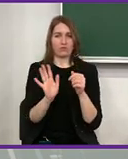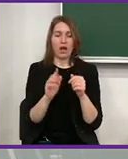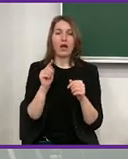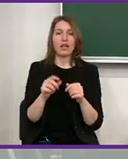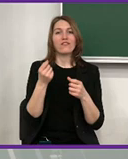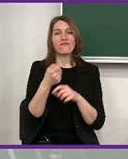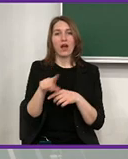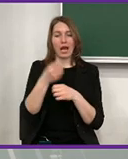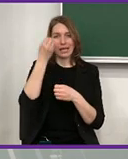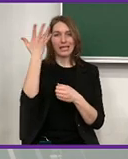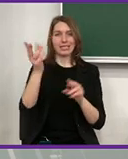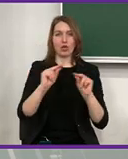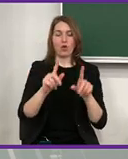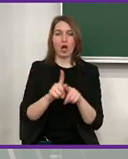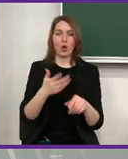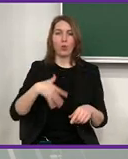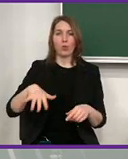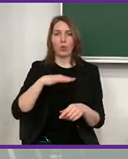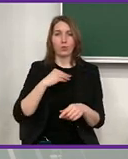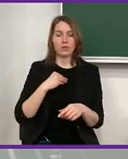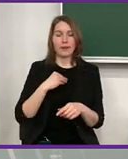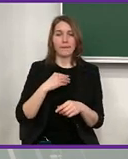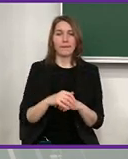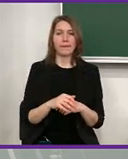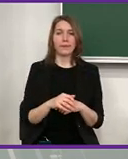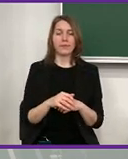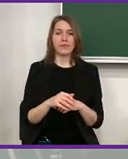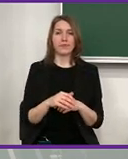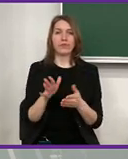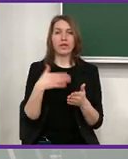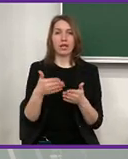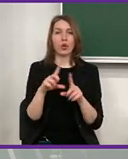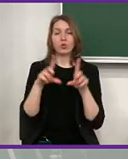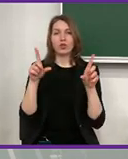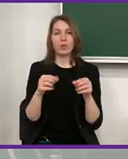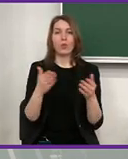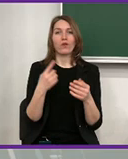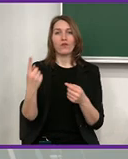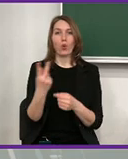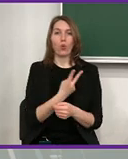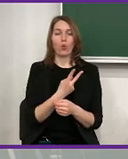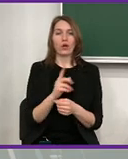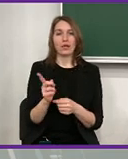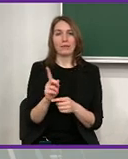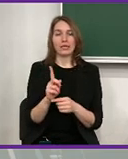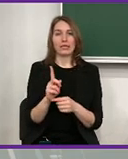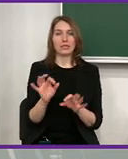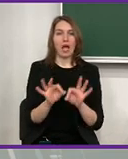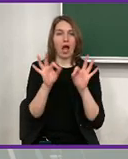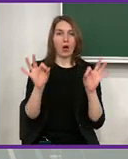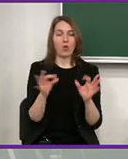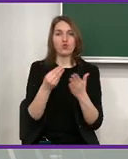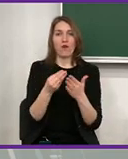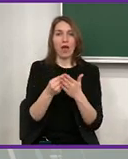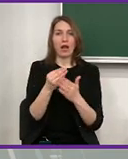companies and disseminate it, that we are mainly educating. And this is also for us. And